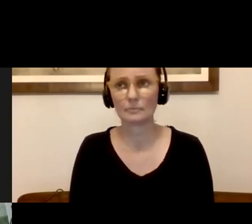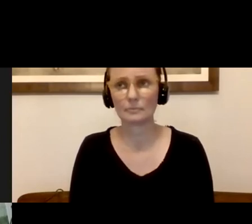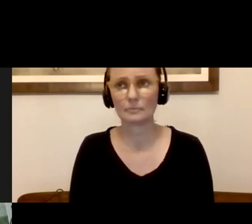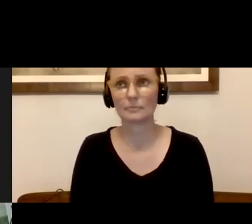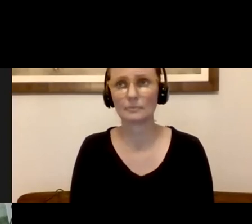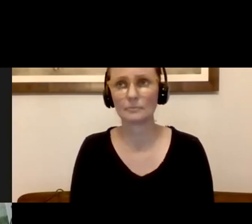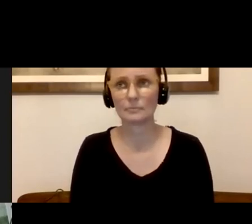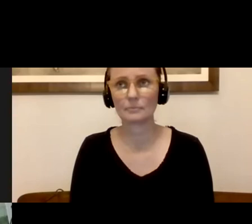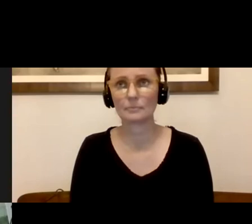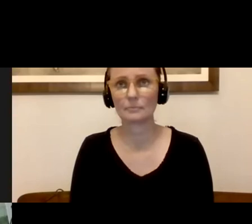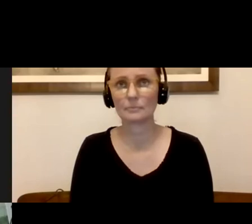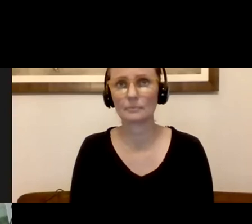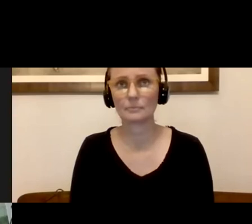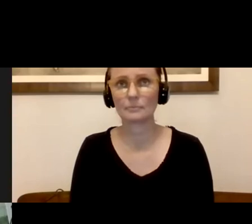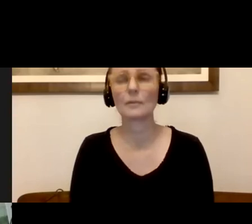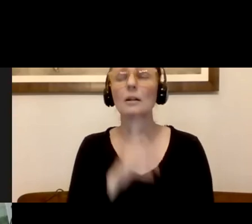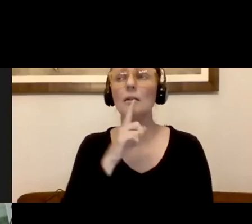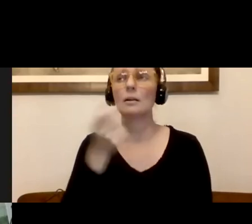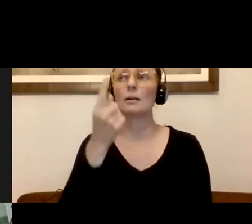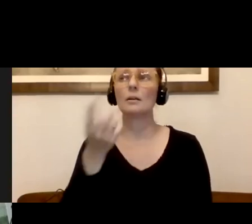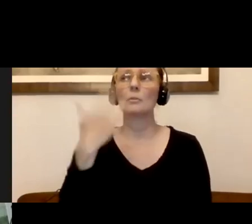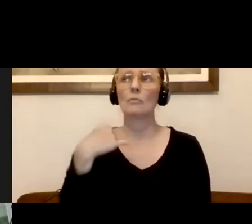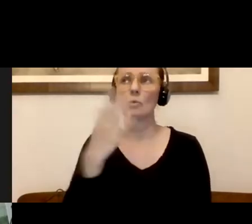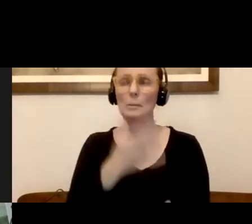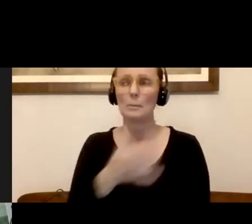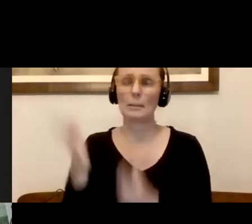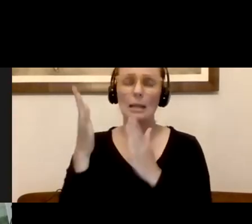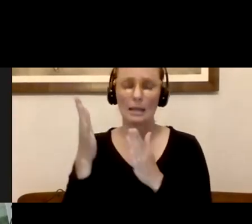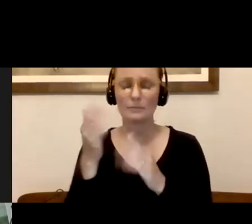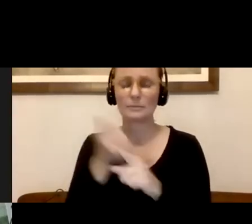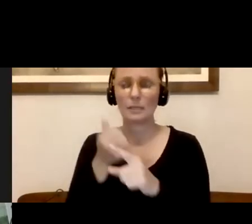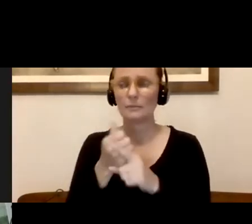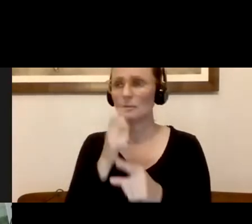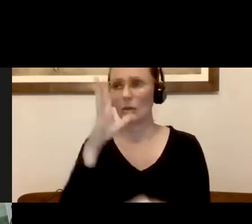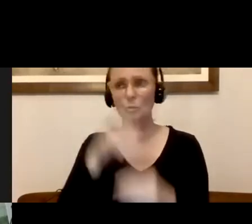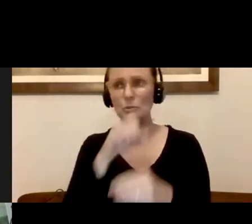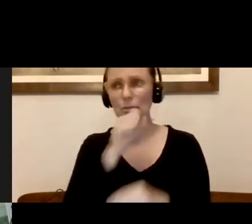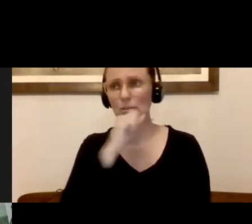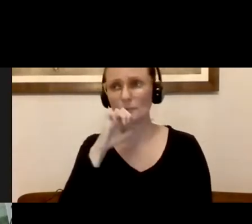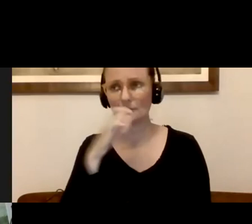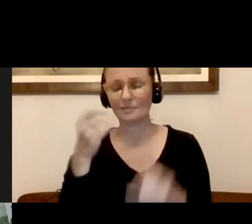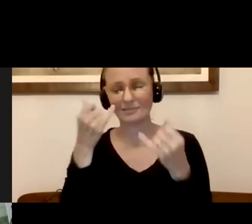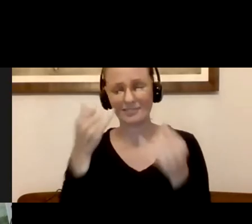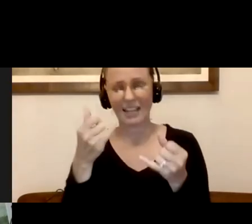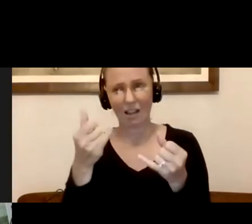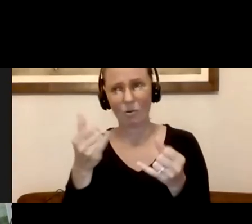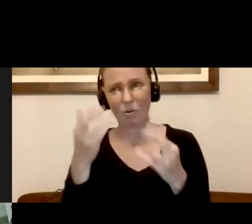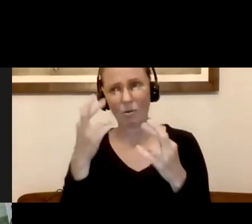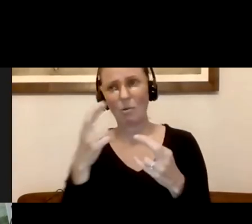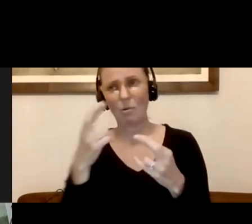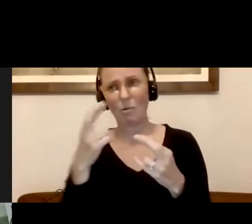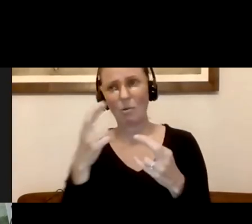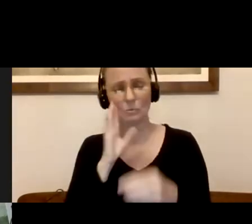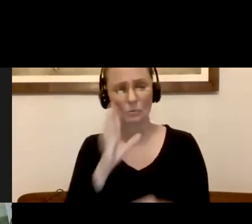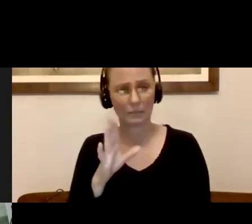Would you please instruct the planning department and other appropriate departments to conduct in-depth needs assessments of the needs of seniors in Summerville? This should